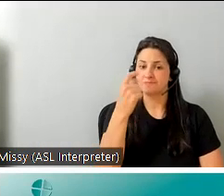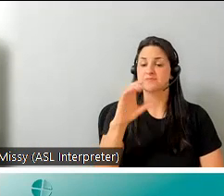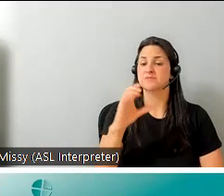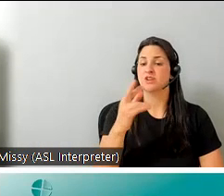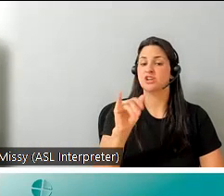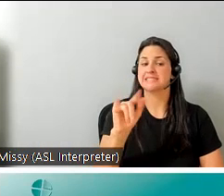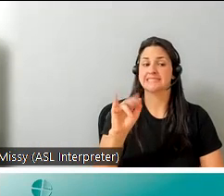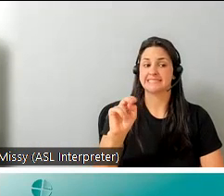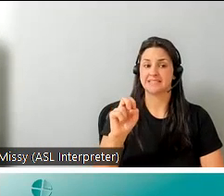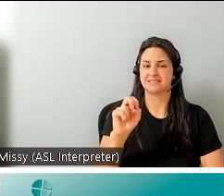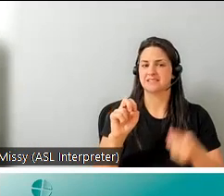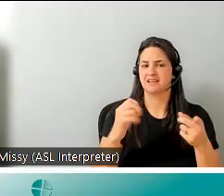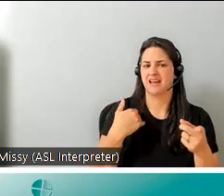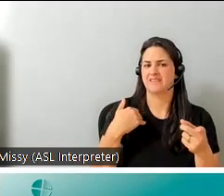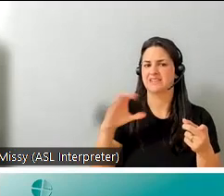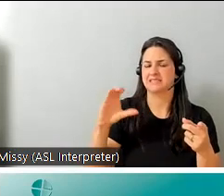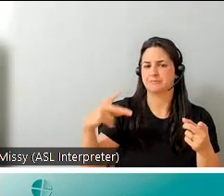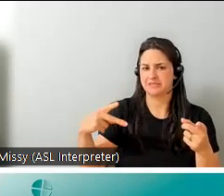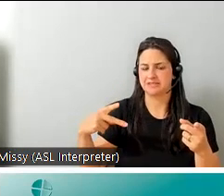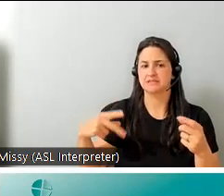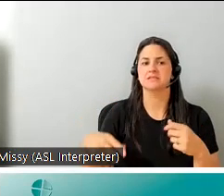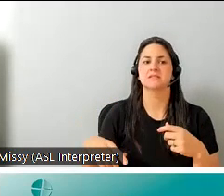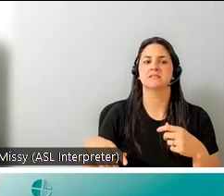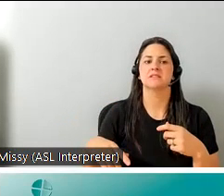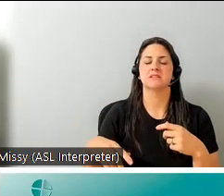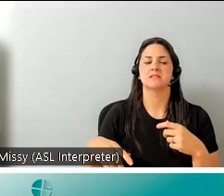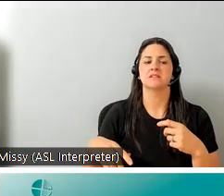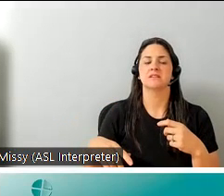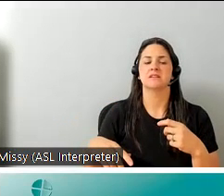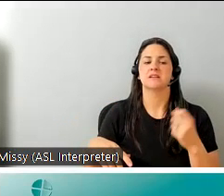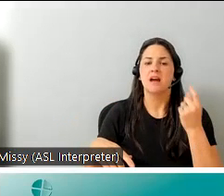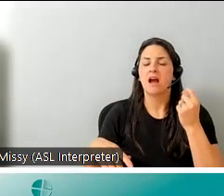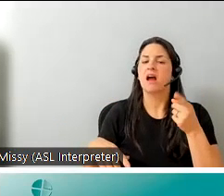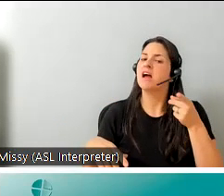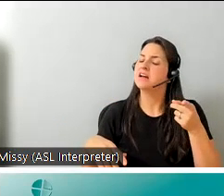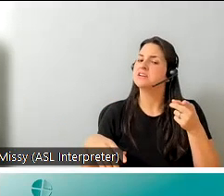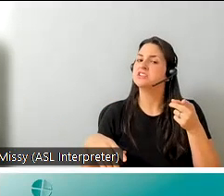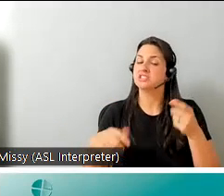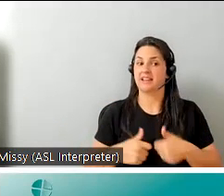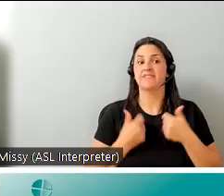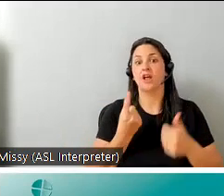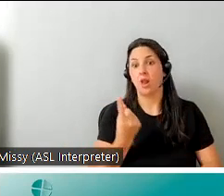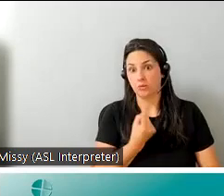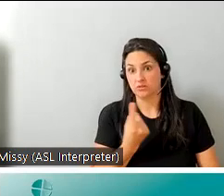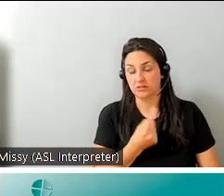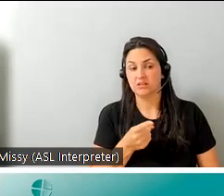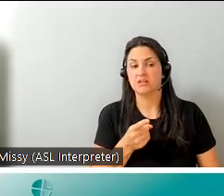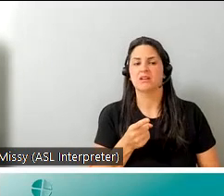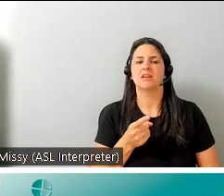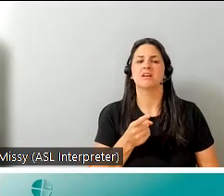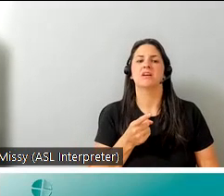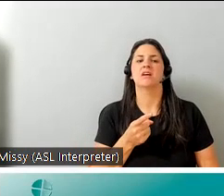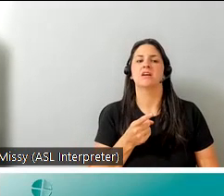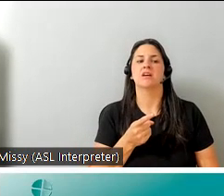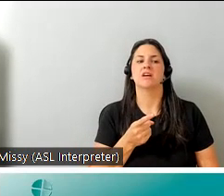uh unlike a lot of people with cerebral palsy that i've met uh she can she lived alone uh she's she's